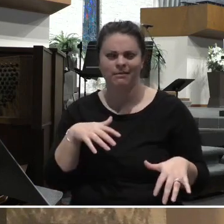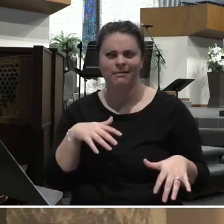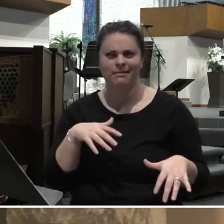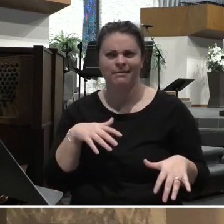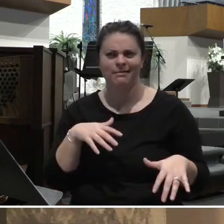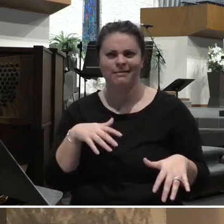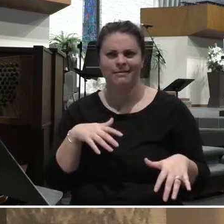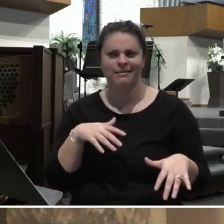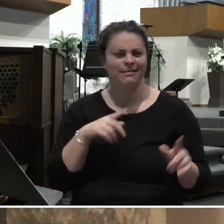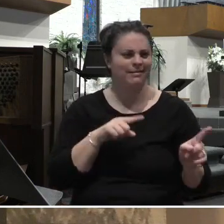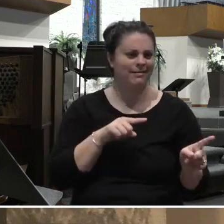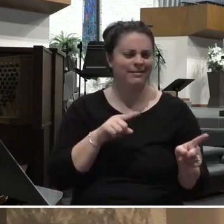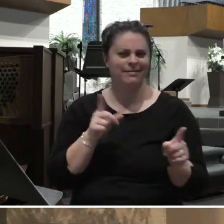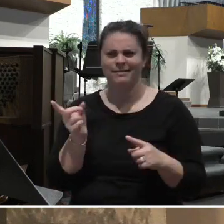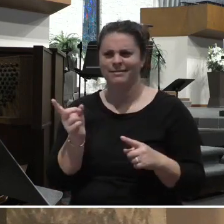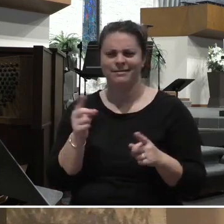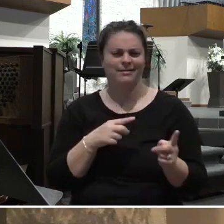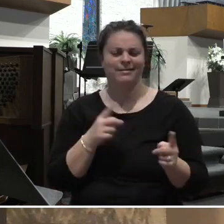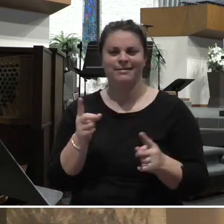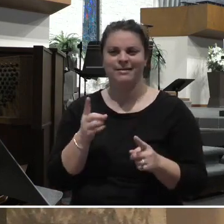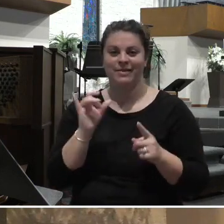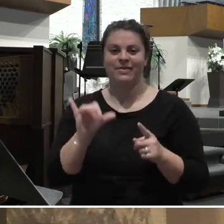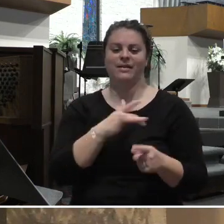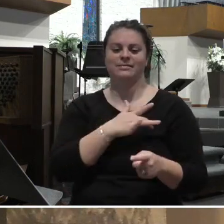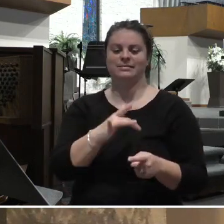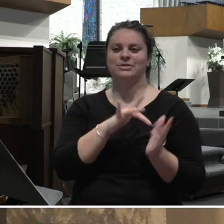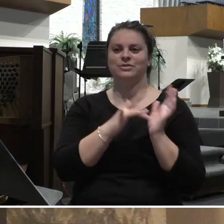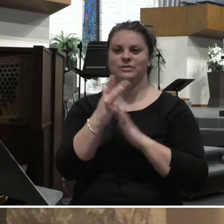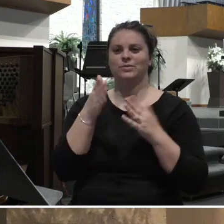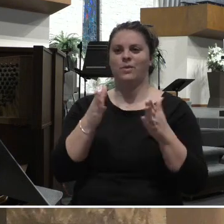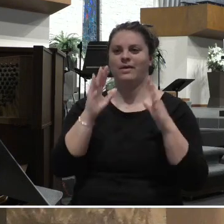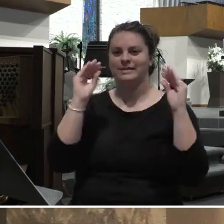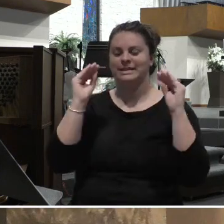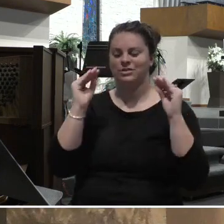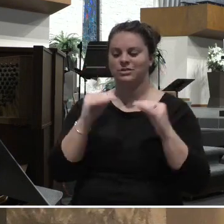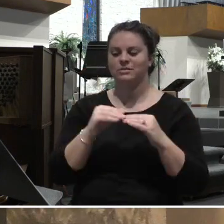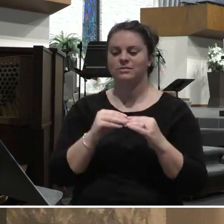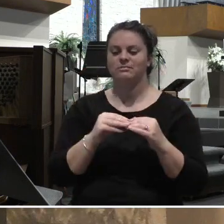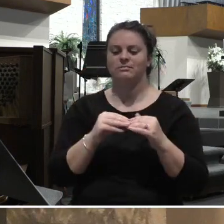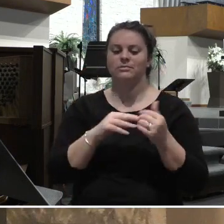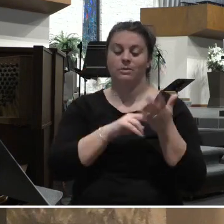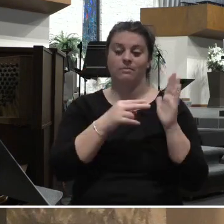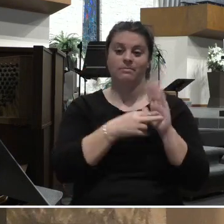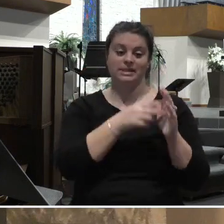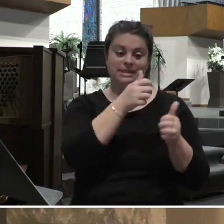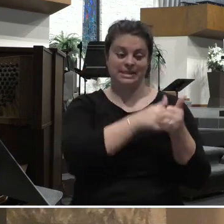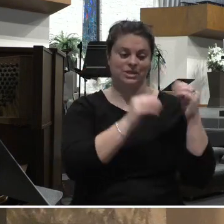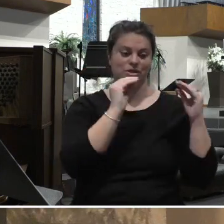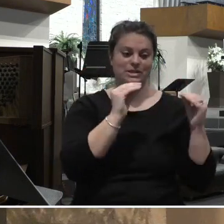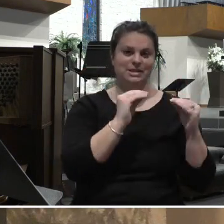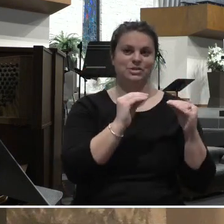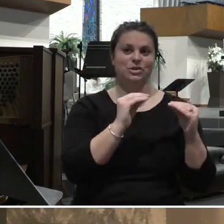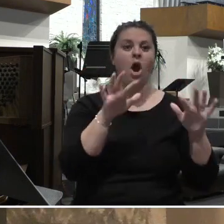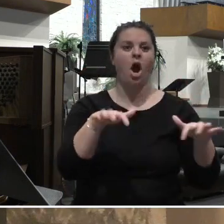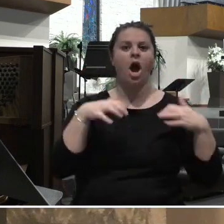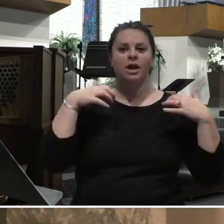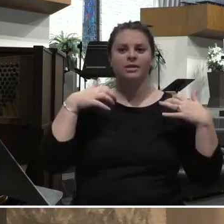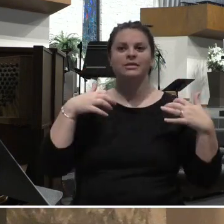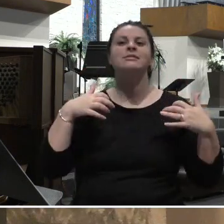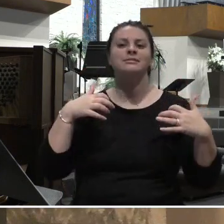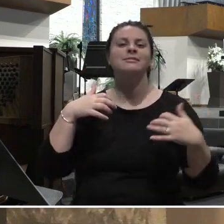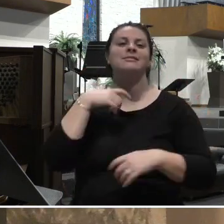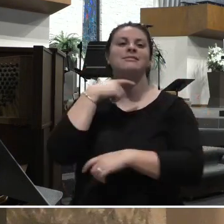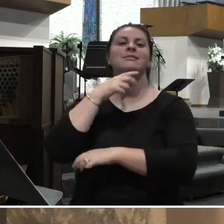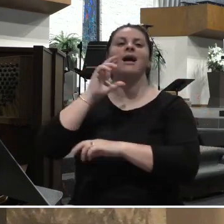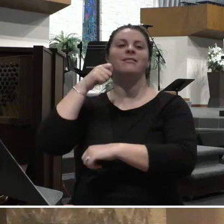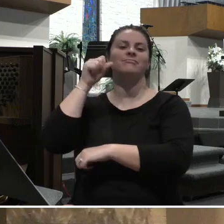With each teaching, he would take a truth, something that the audience would lean in and go, I know what's going to happen, I know what's going to happen, and then he would